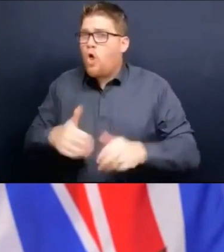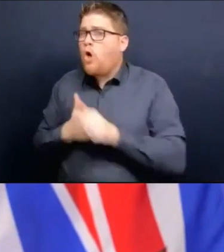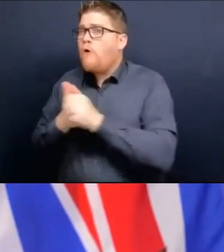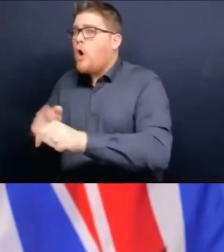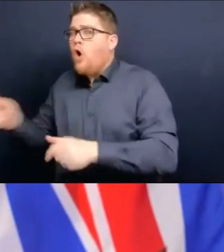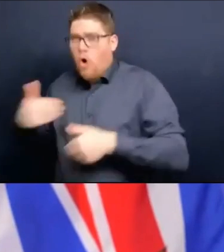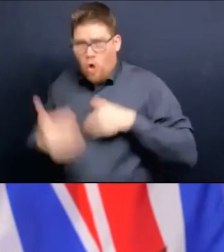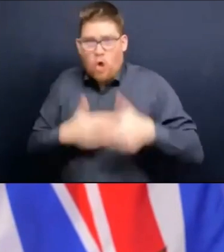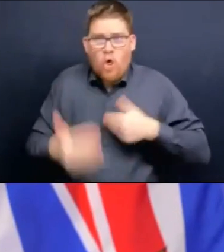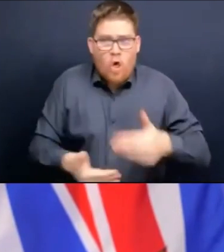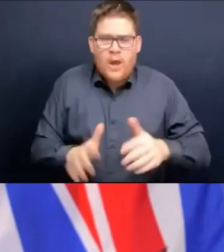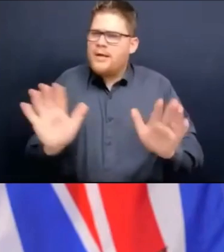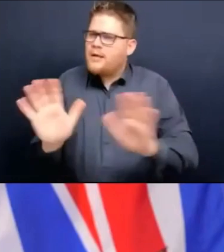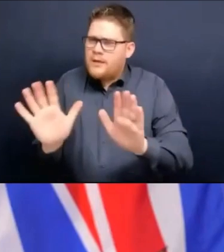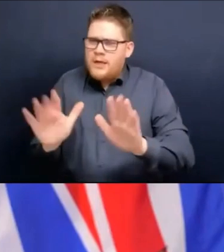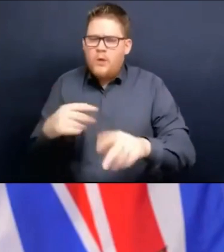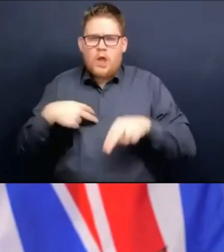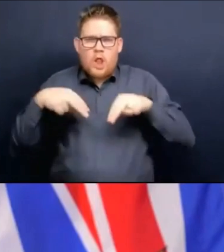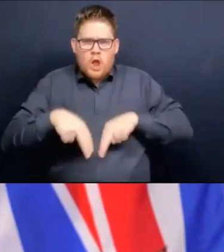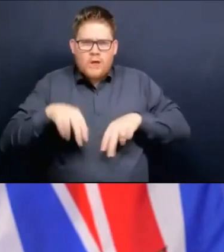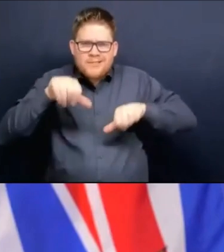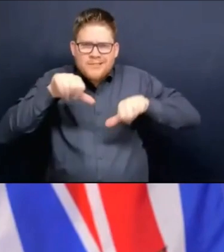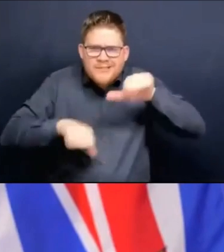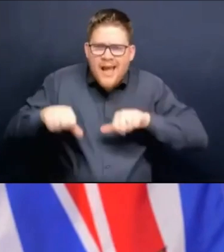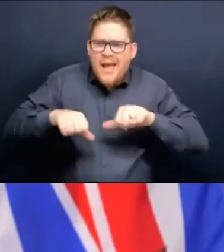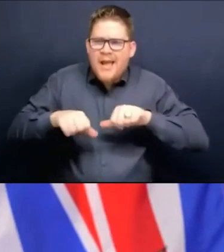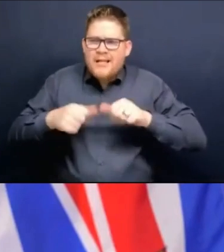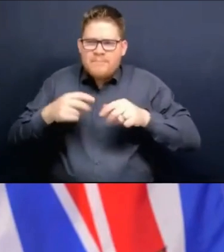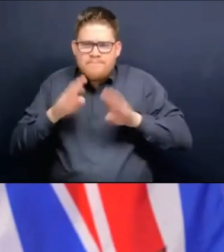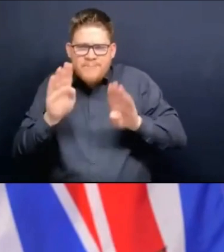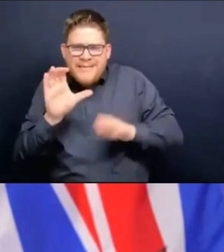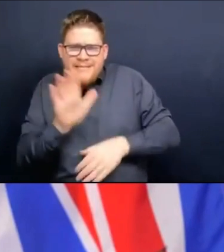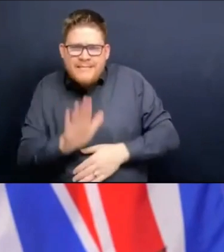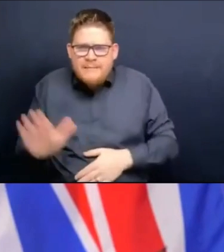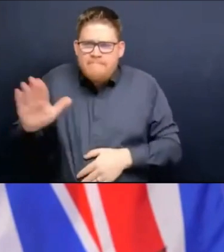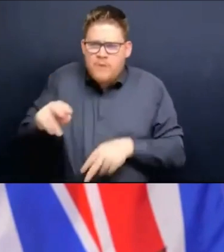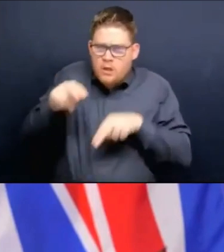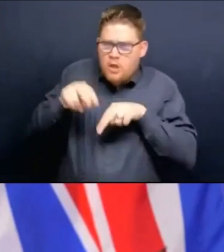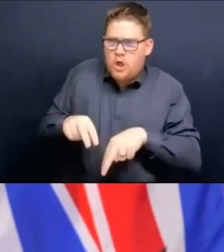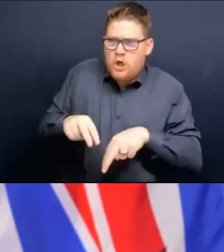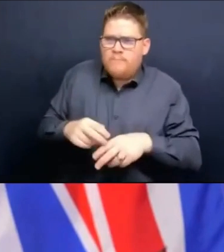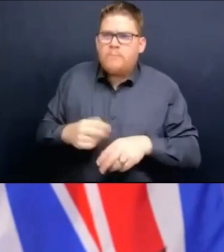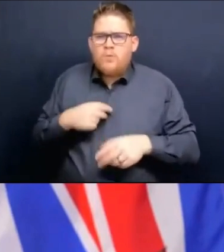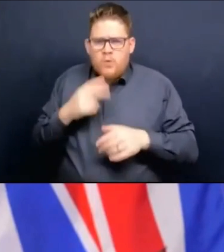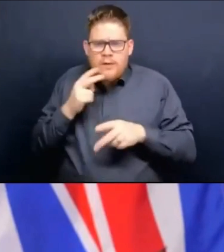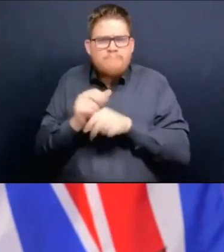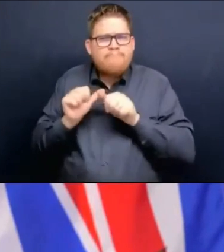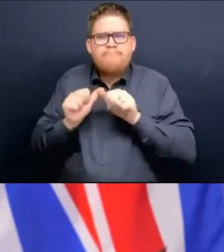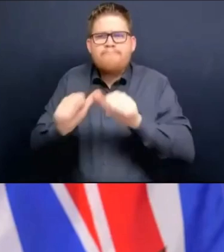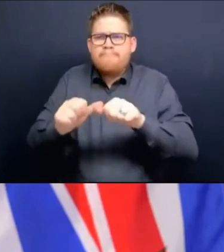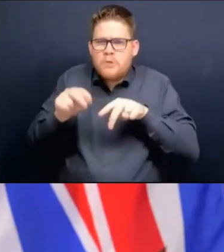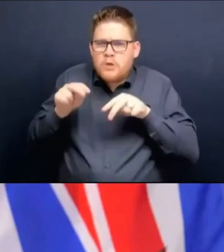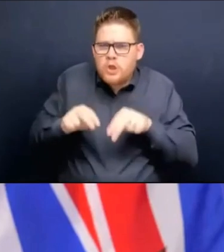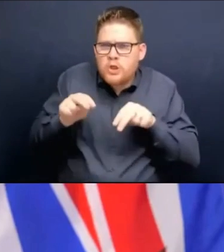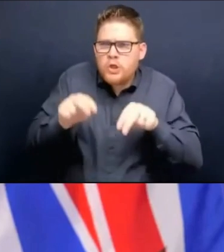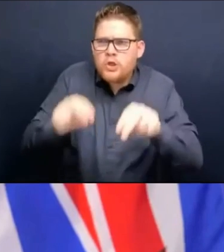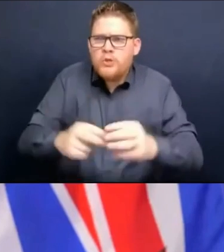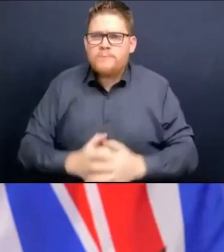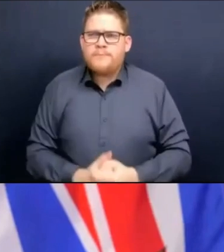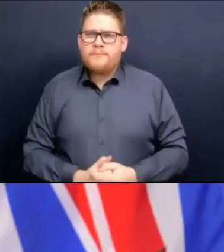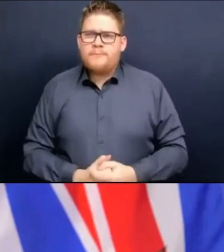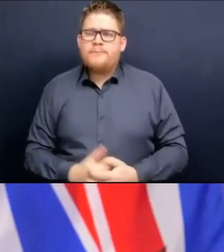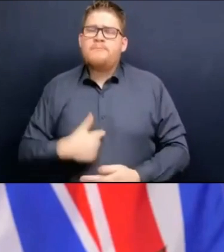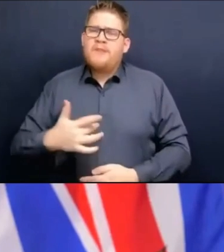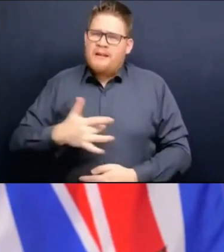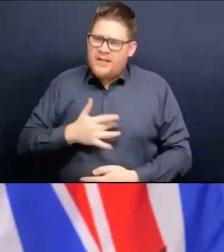2020. And we'll continue to do that. I believe that British Columbians want us to chart a BC course based on